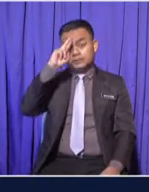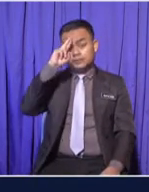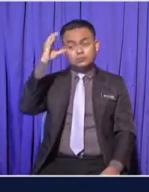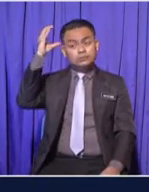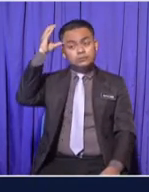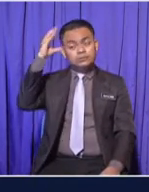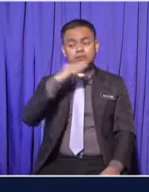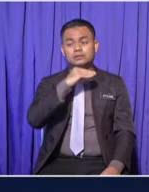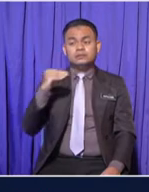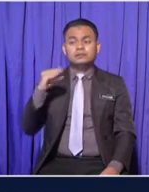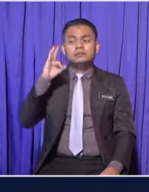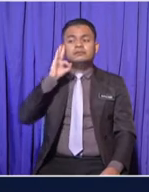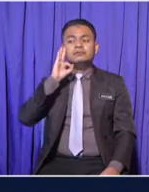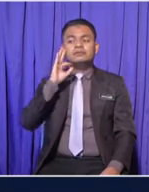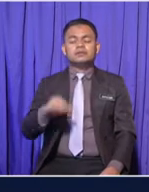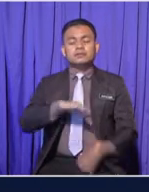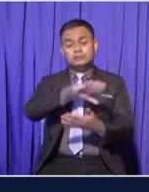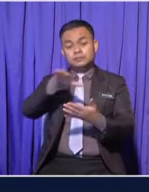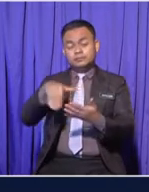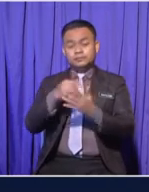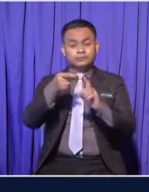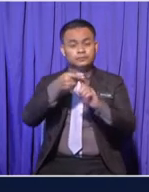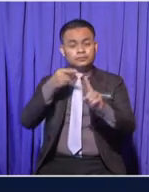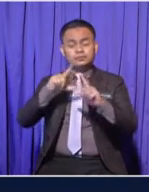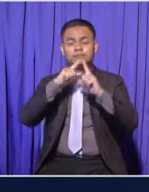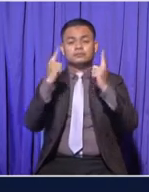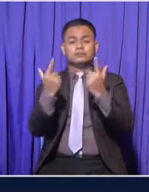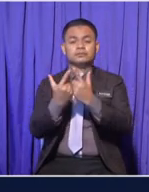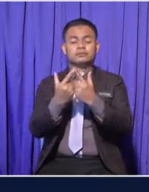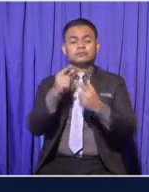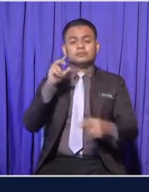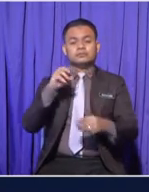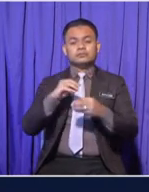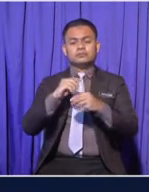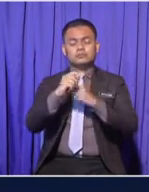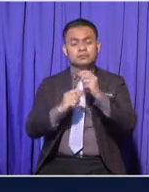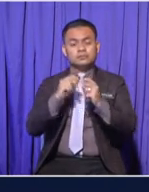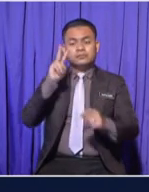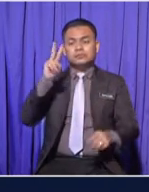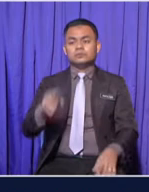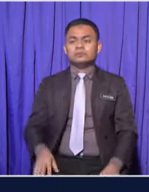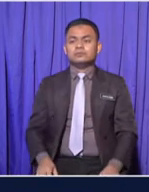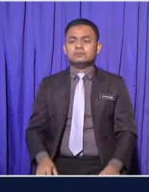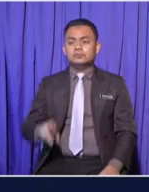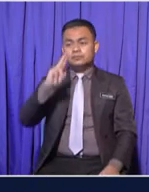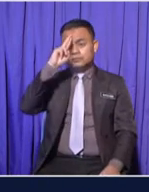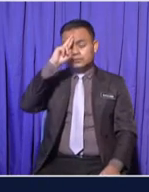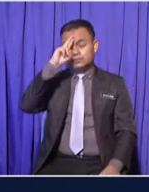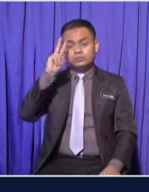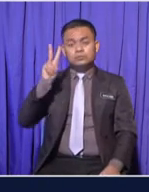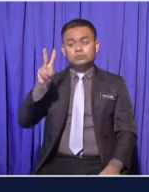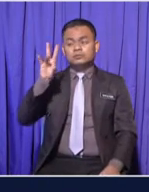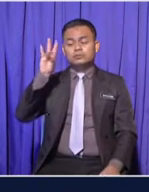Farah are all from year 2 Bestari Raju weighs 27